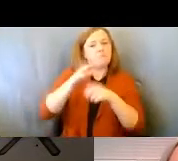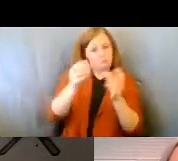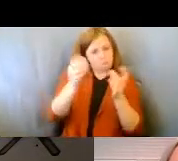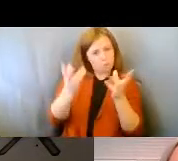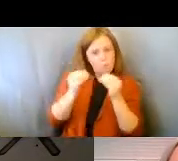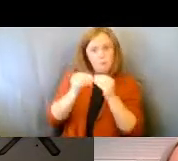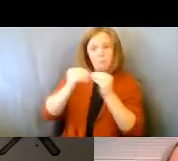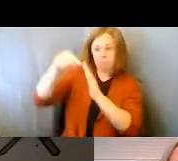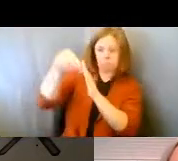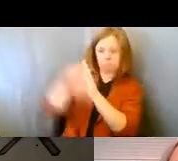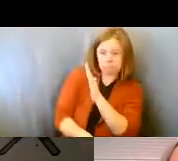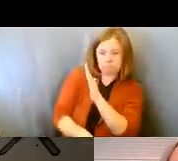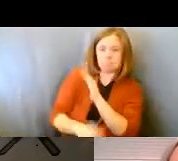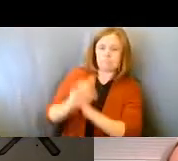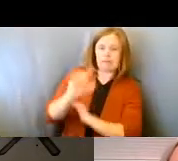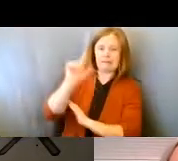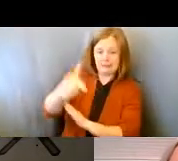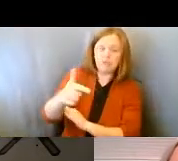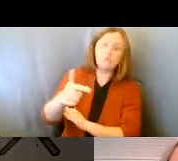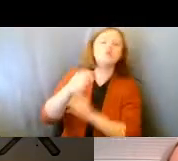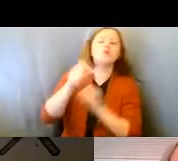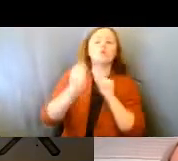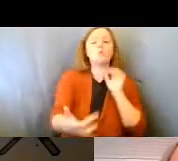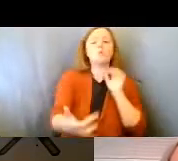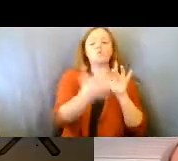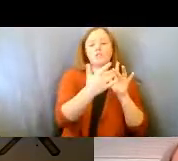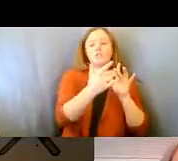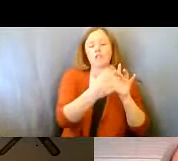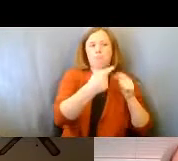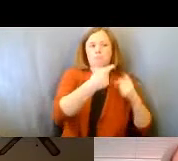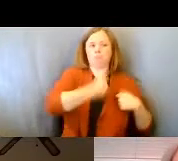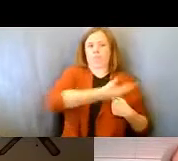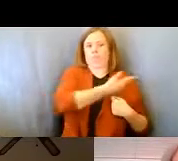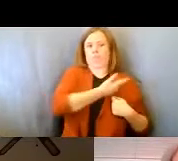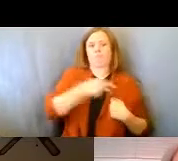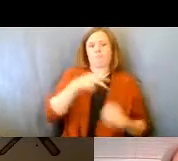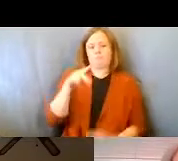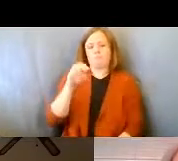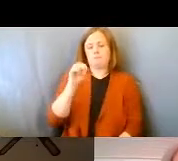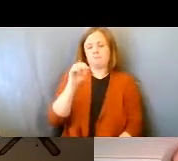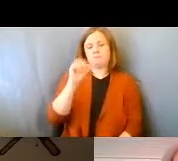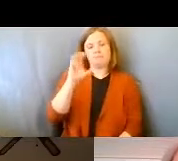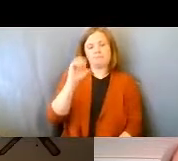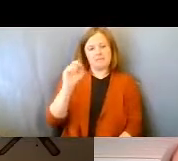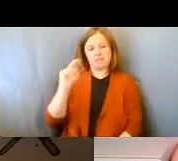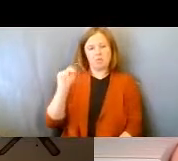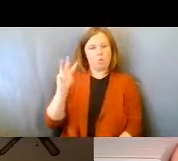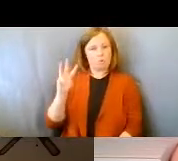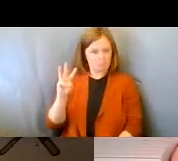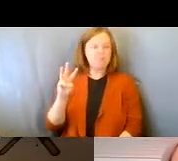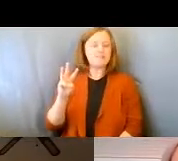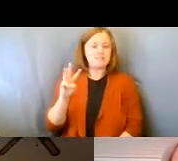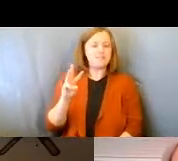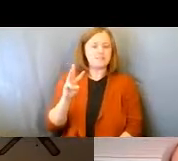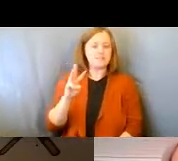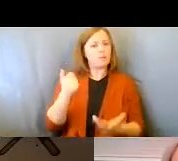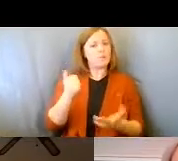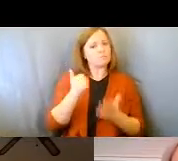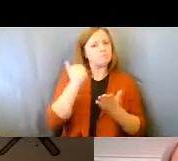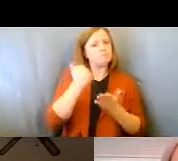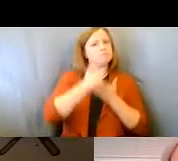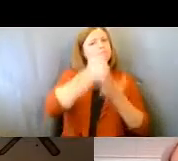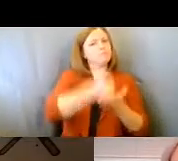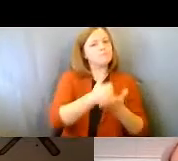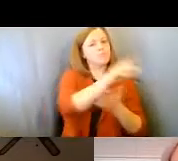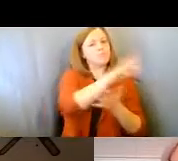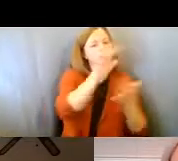want to discuss further, um, you can reach out to us at Peace Northwest and we can get